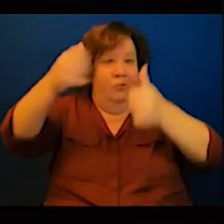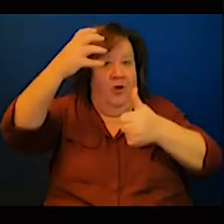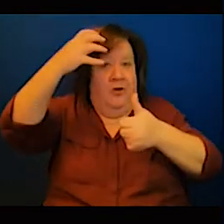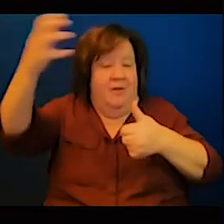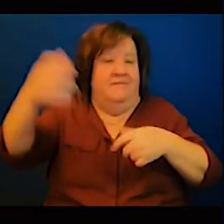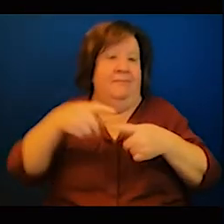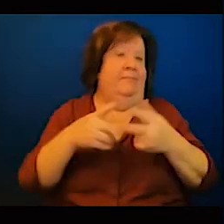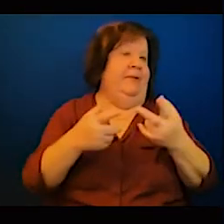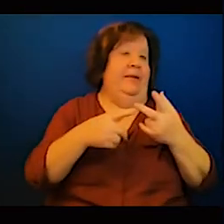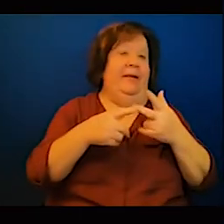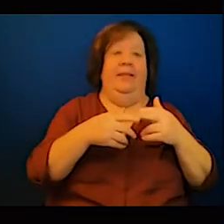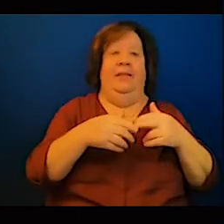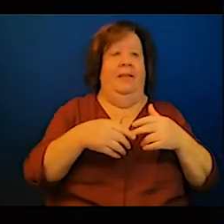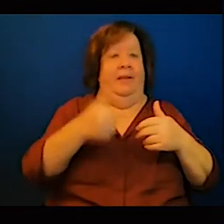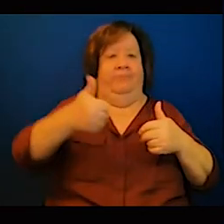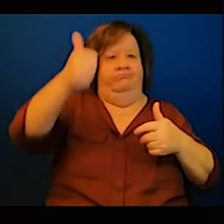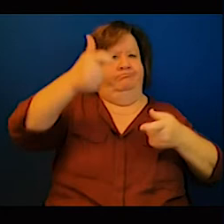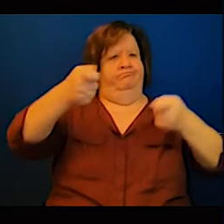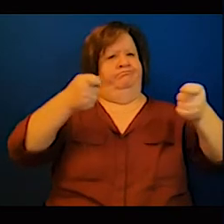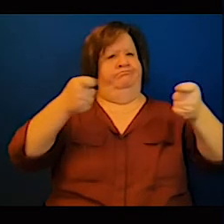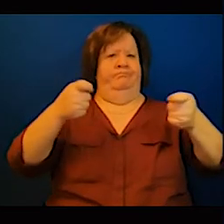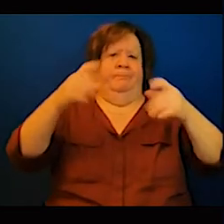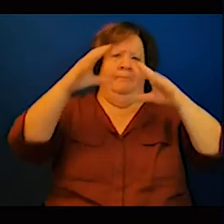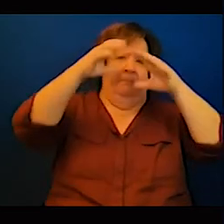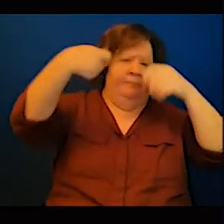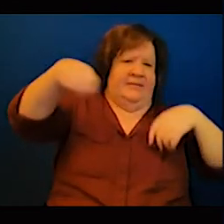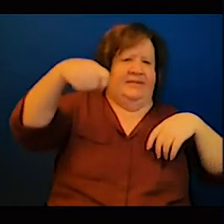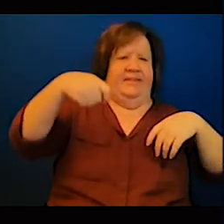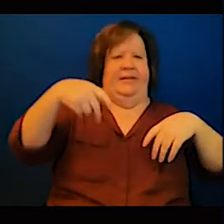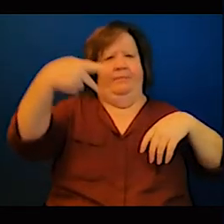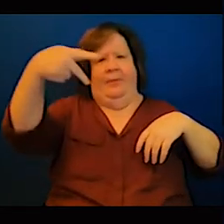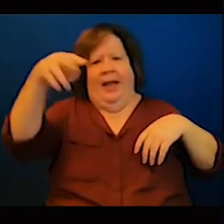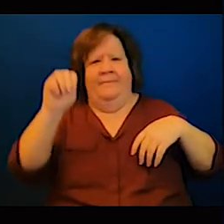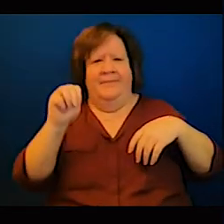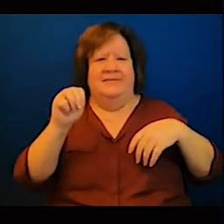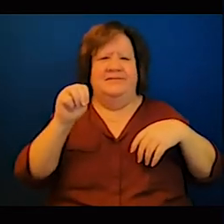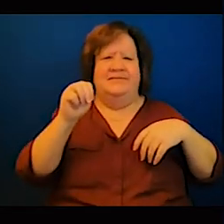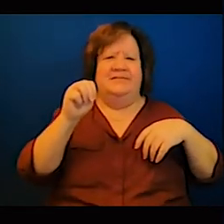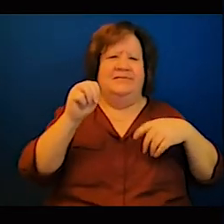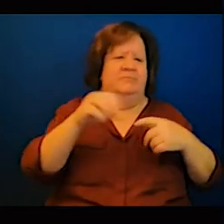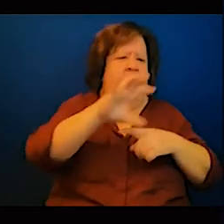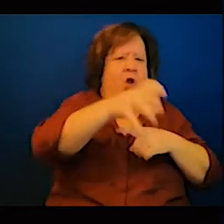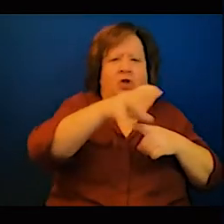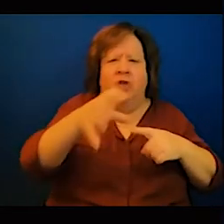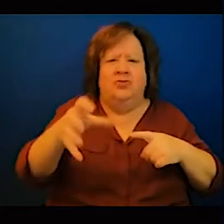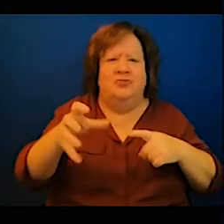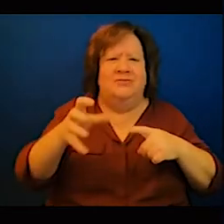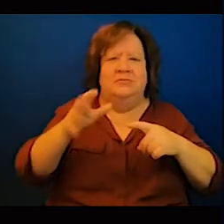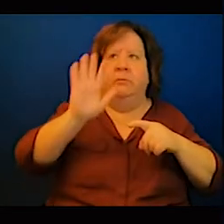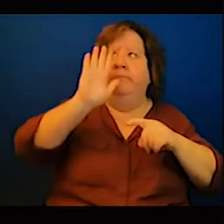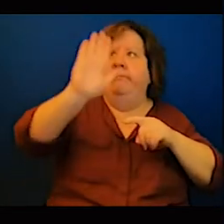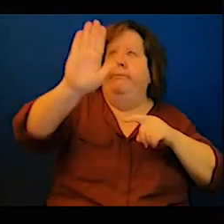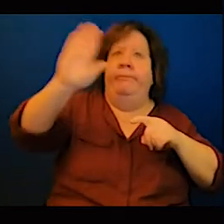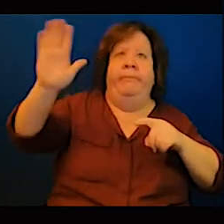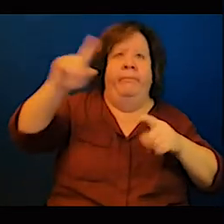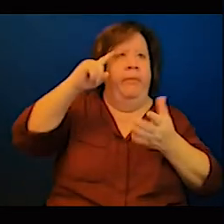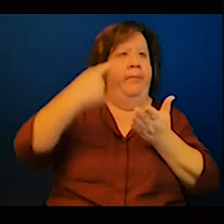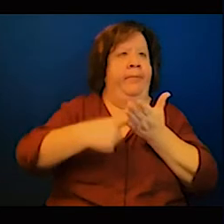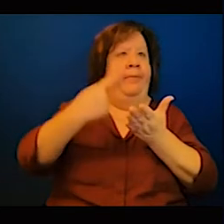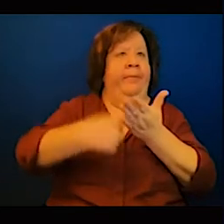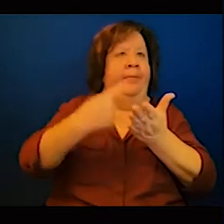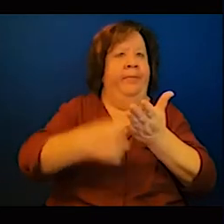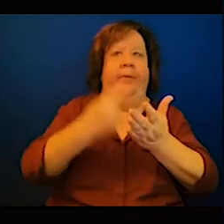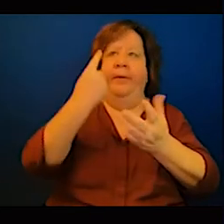is required where countries are committed committed policy you have seen it works where it doesn't exist or focuses